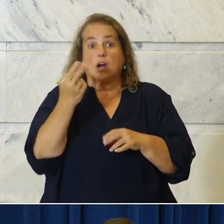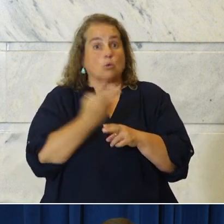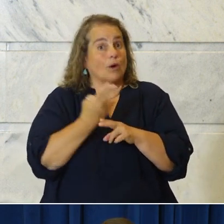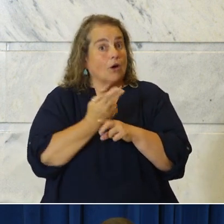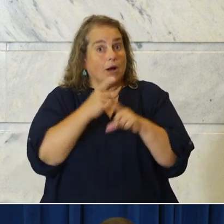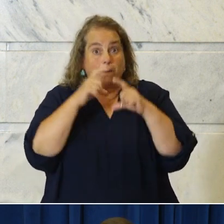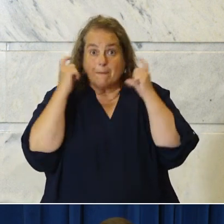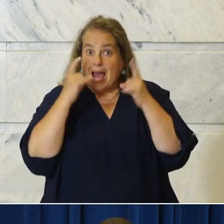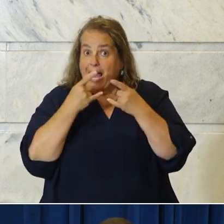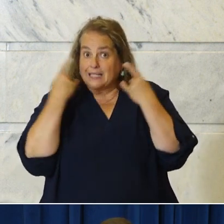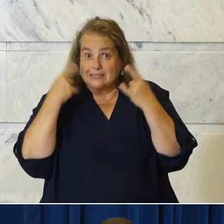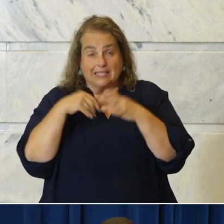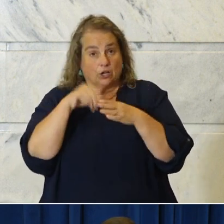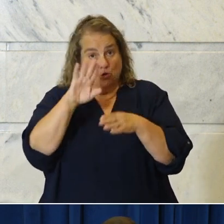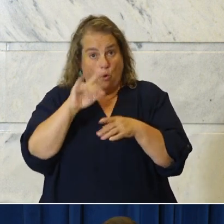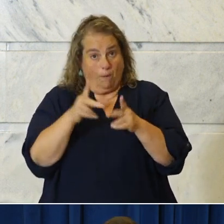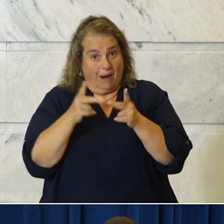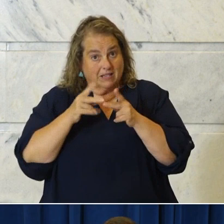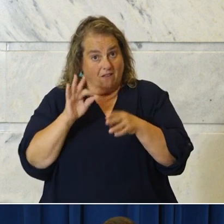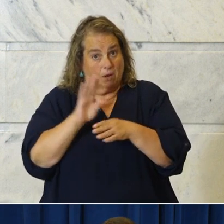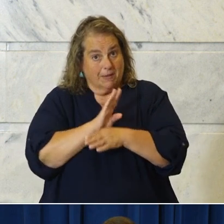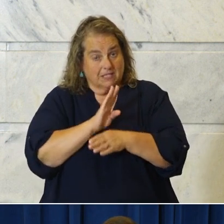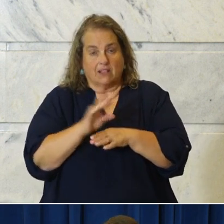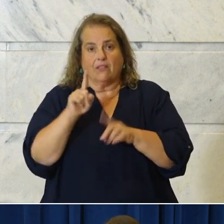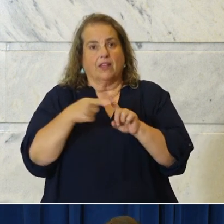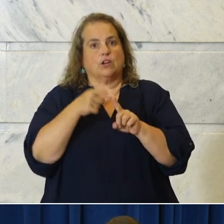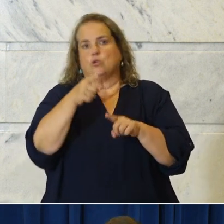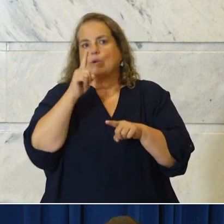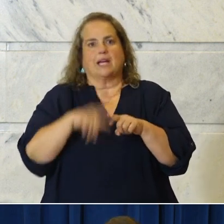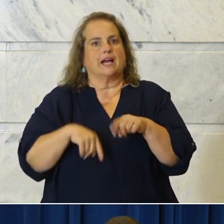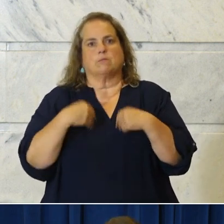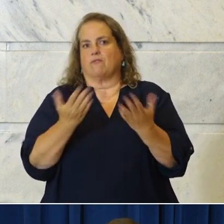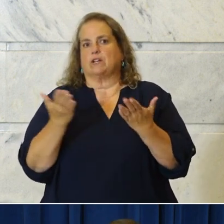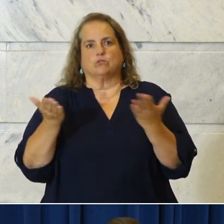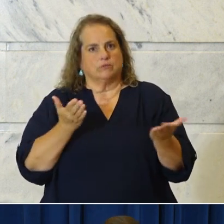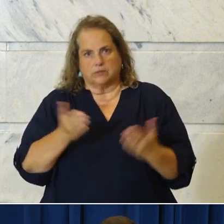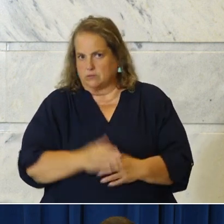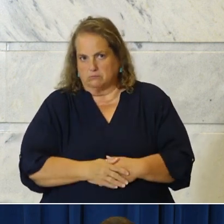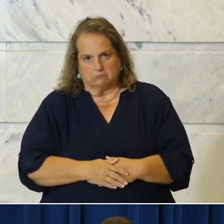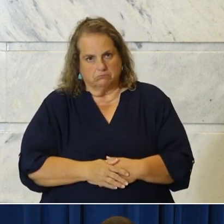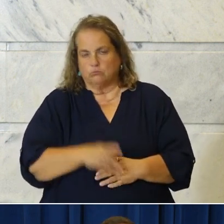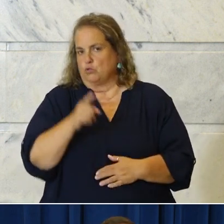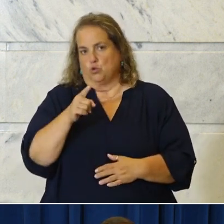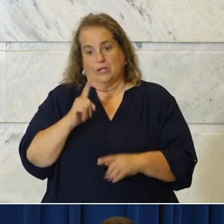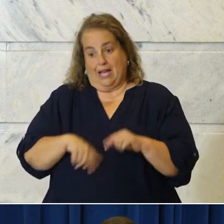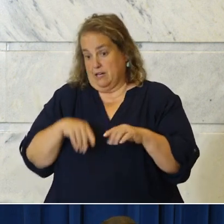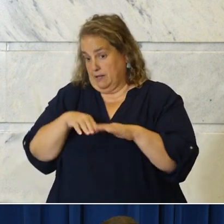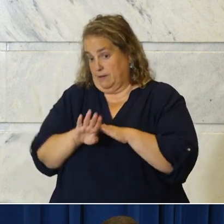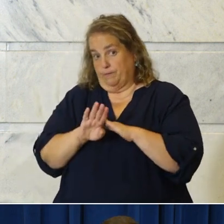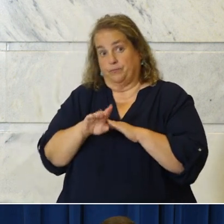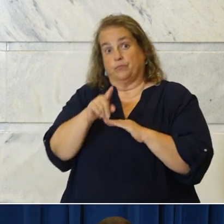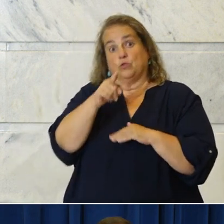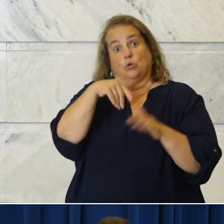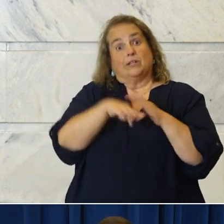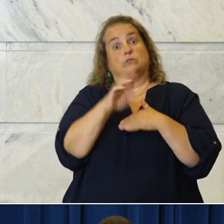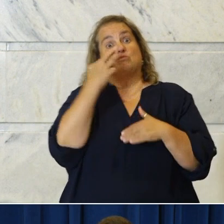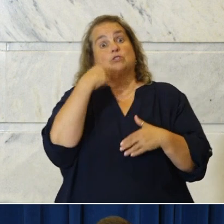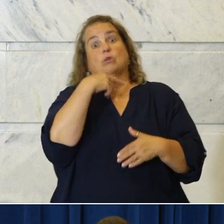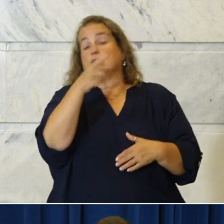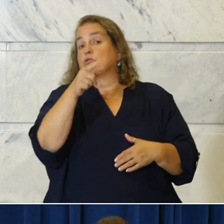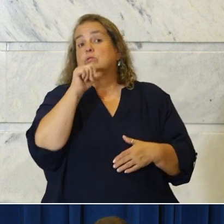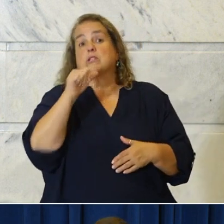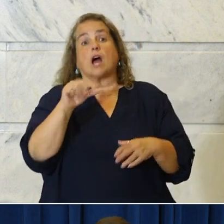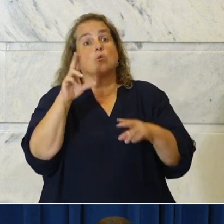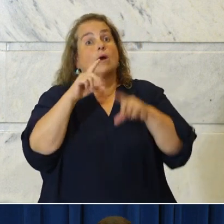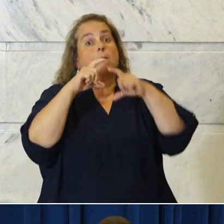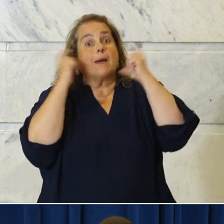in your place of business, then they cannot be served. It's that simple when you go into a restaurant or a bar. If you're waiting